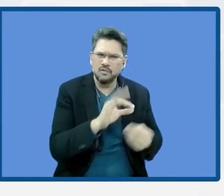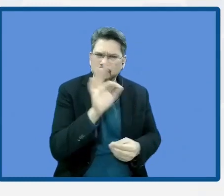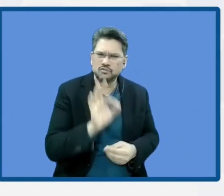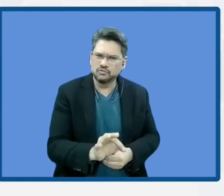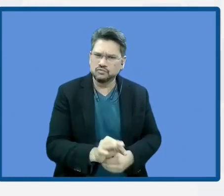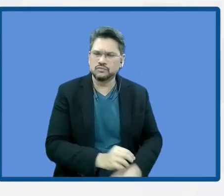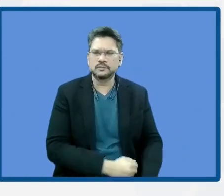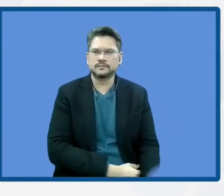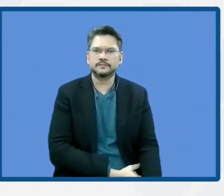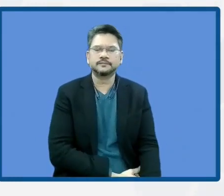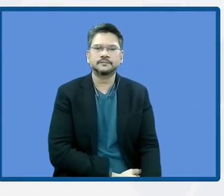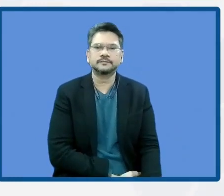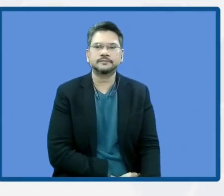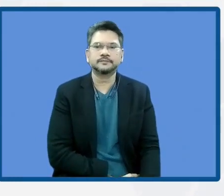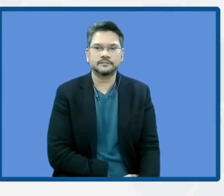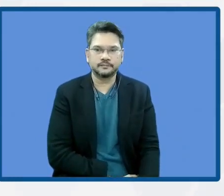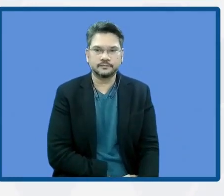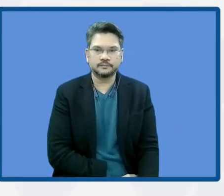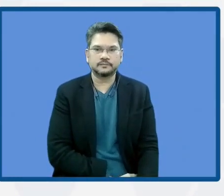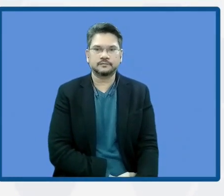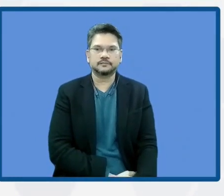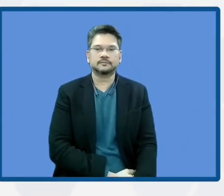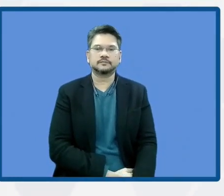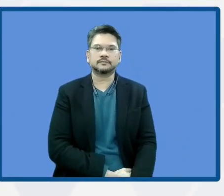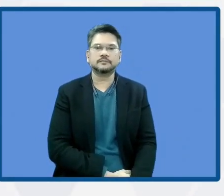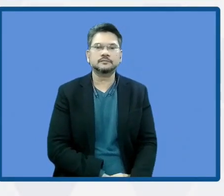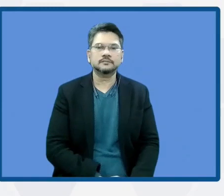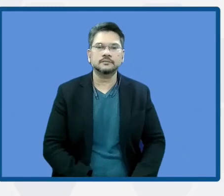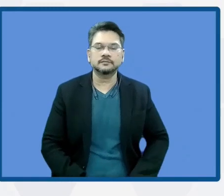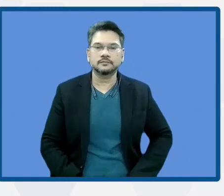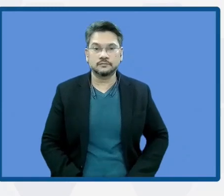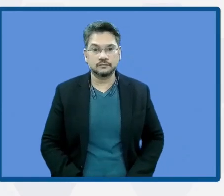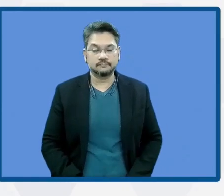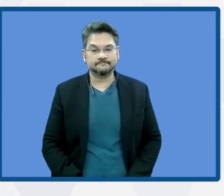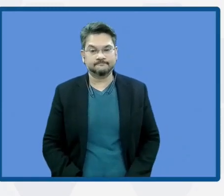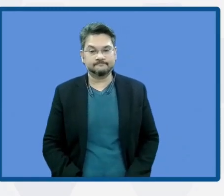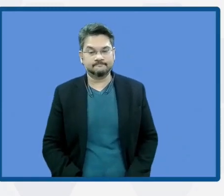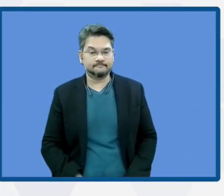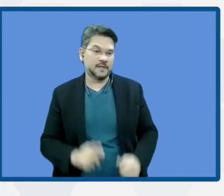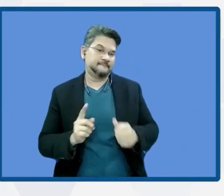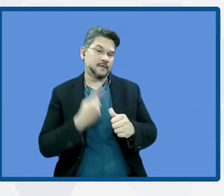First of all, we need to start thinking that we are all connected.